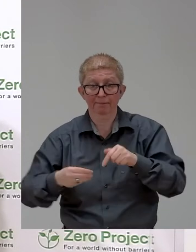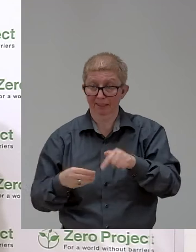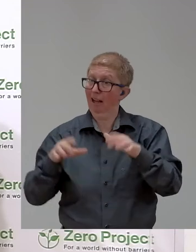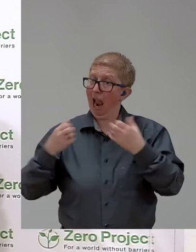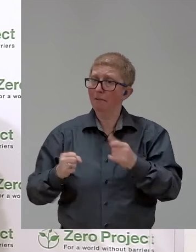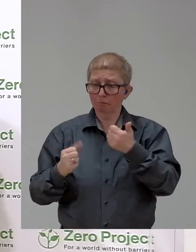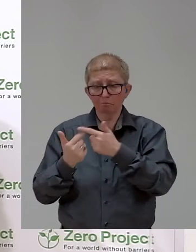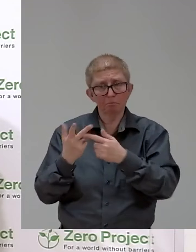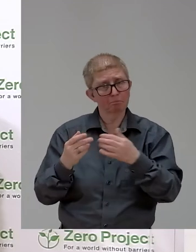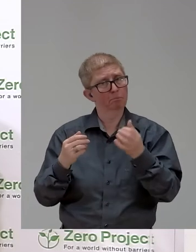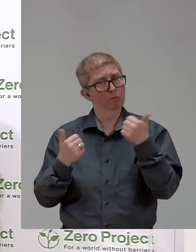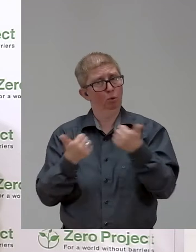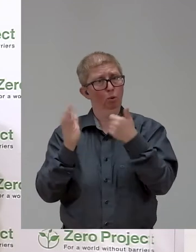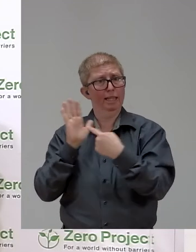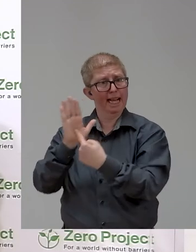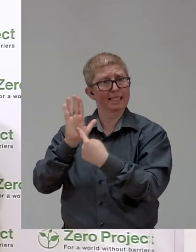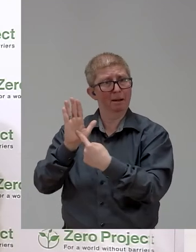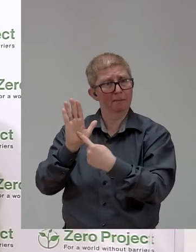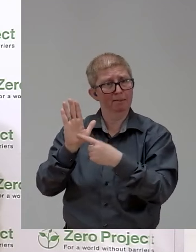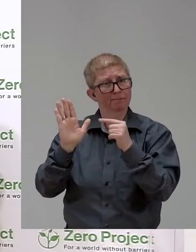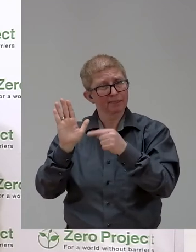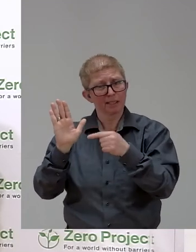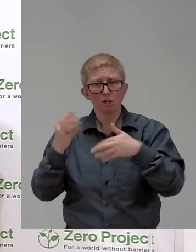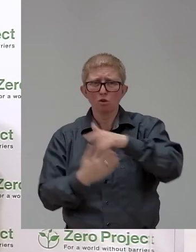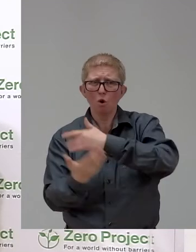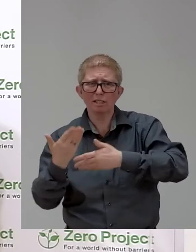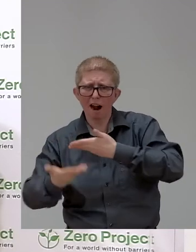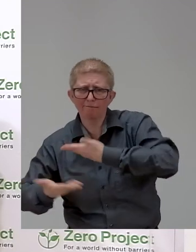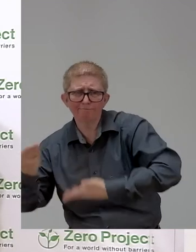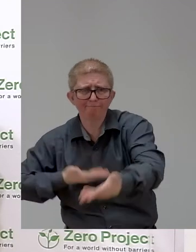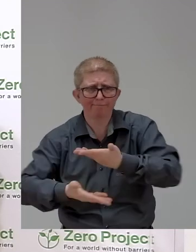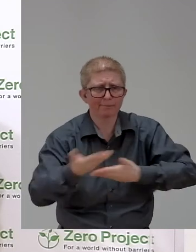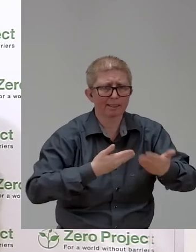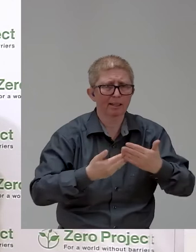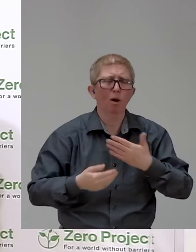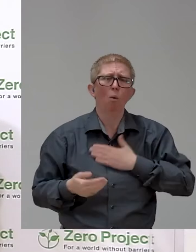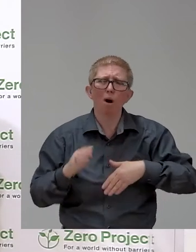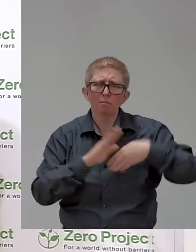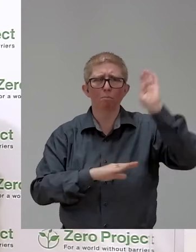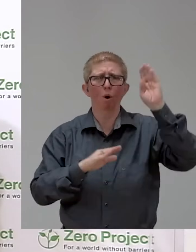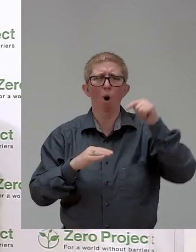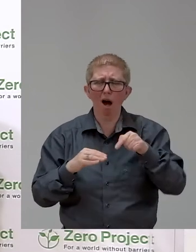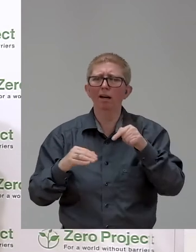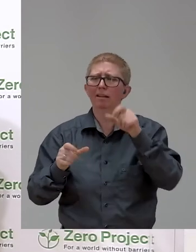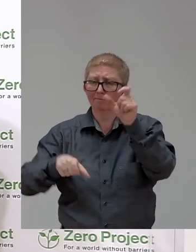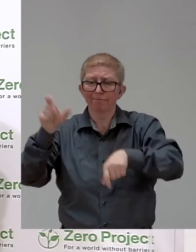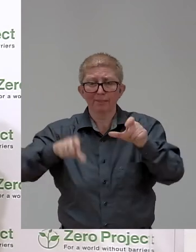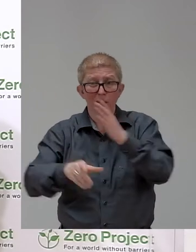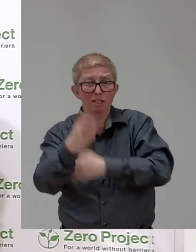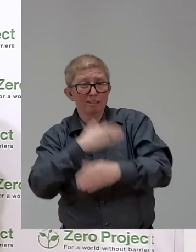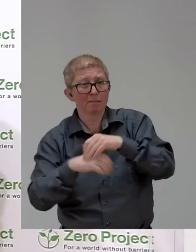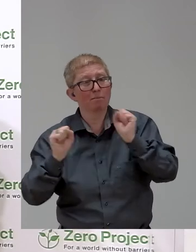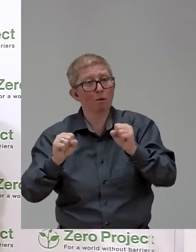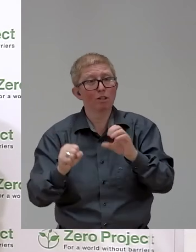create more employment opportunities for persons with disabilities. So